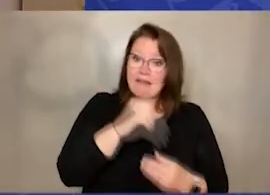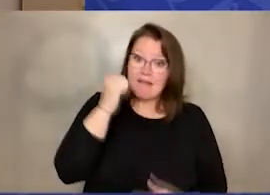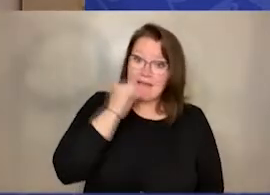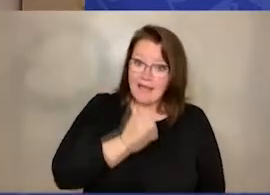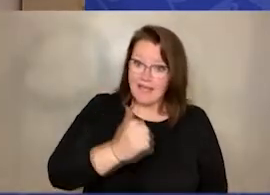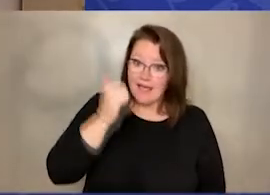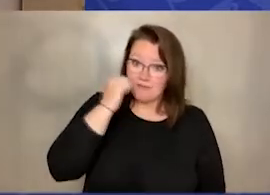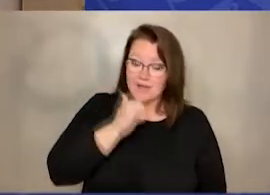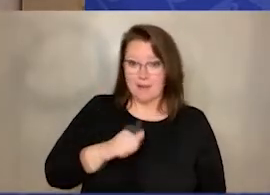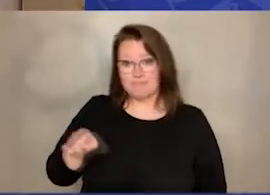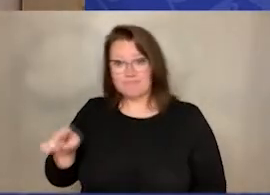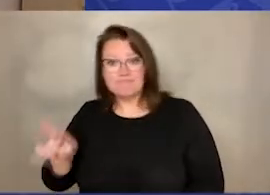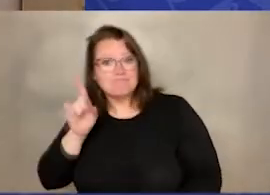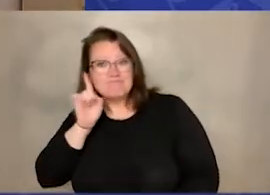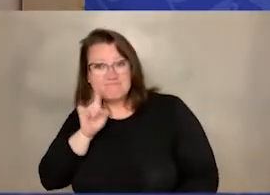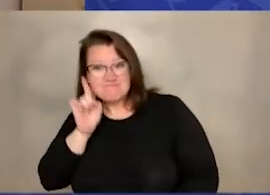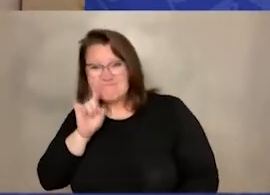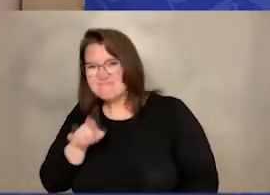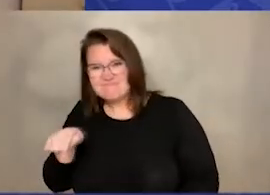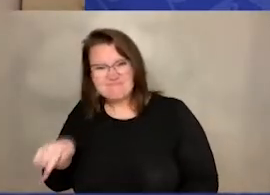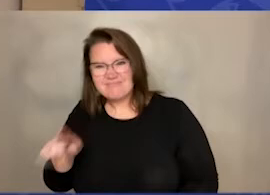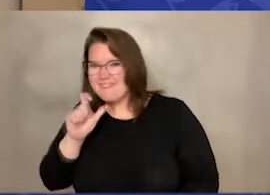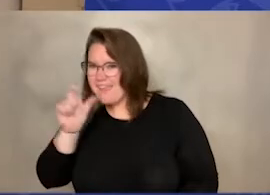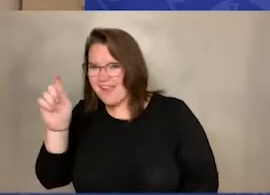no food.